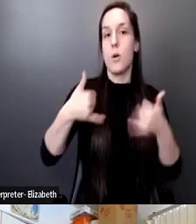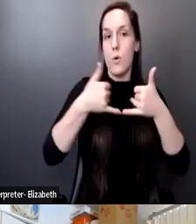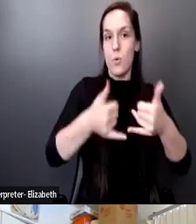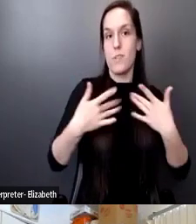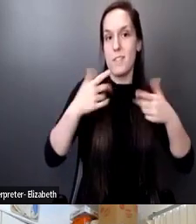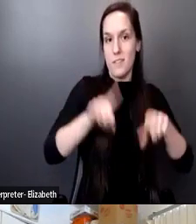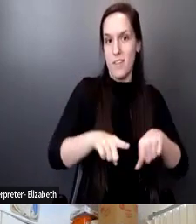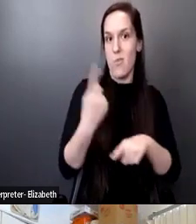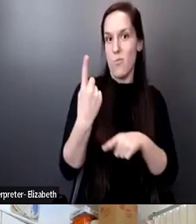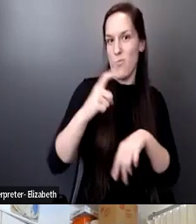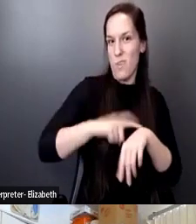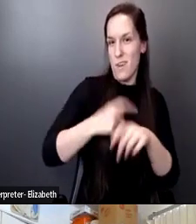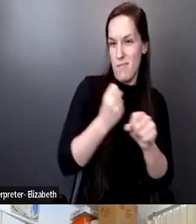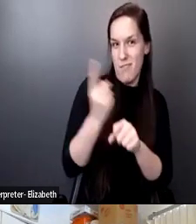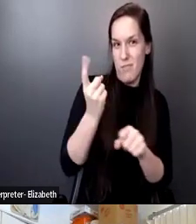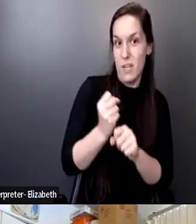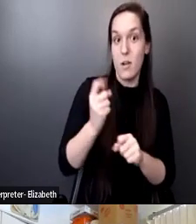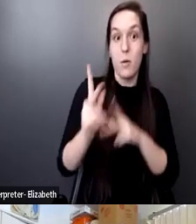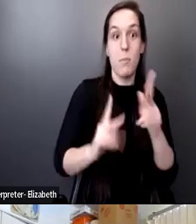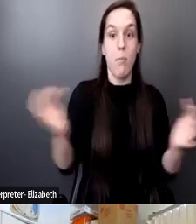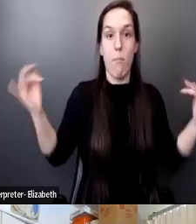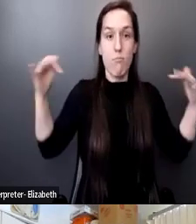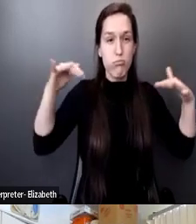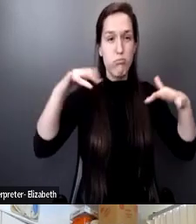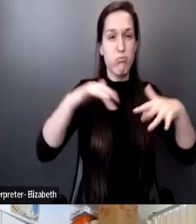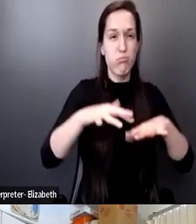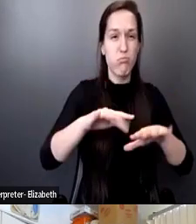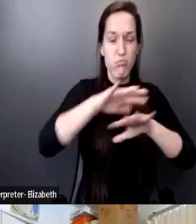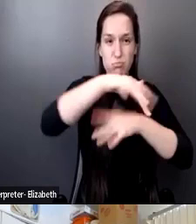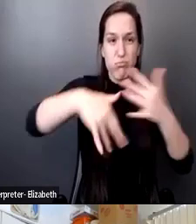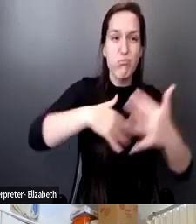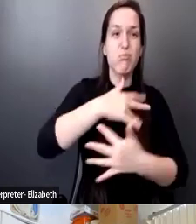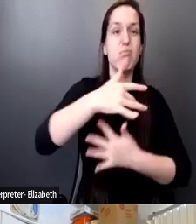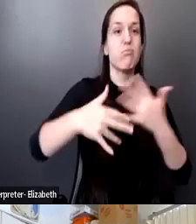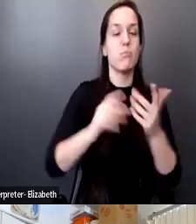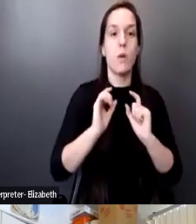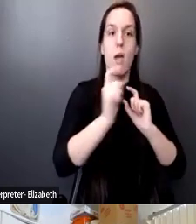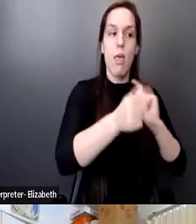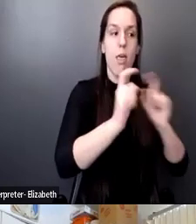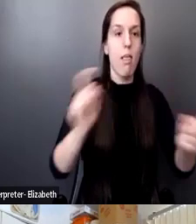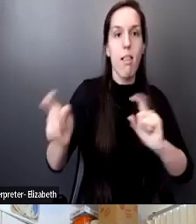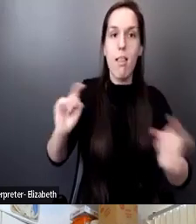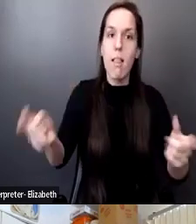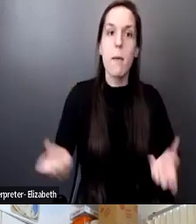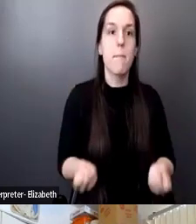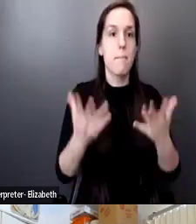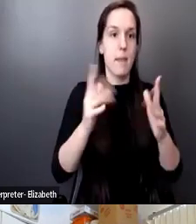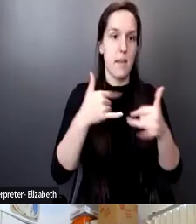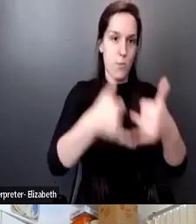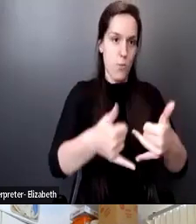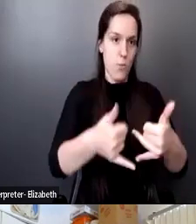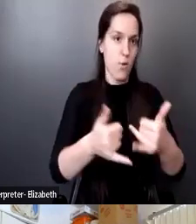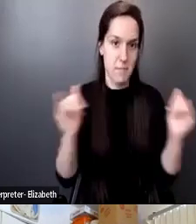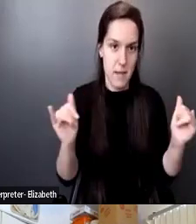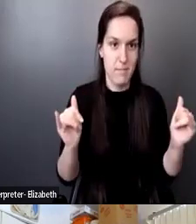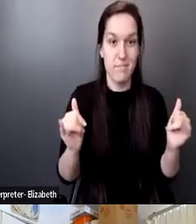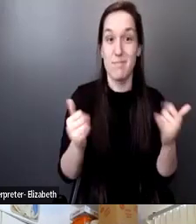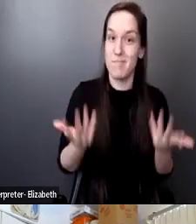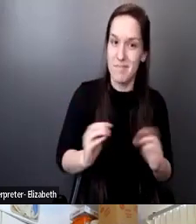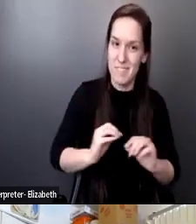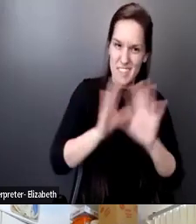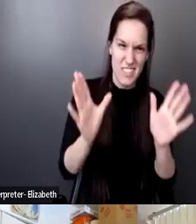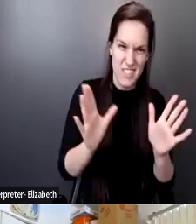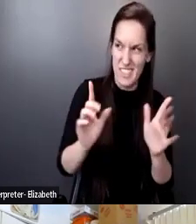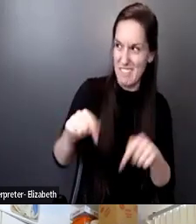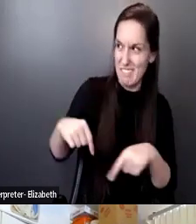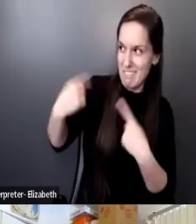a lot of people would come in one space and we would give several awards at one time. And obviously, that hasn't happened for a couple of years